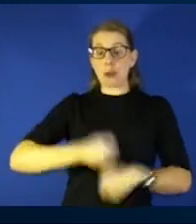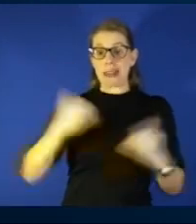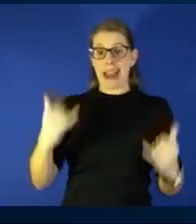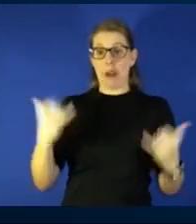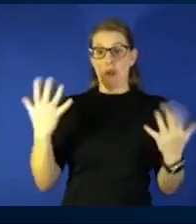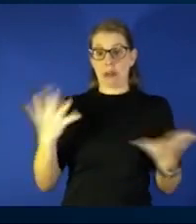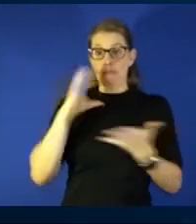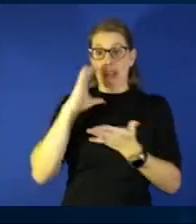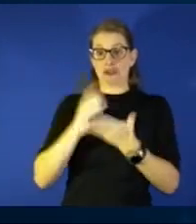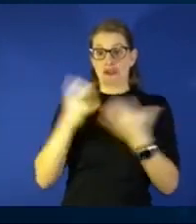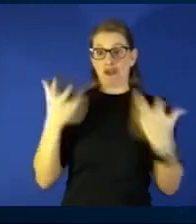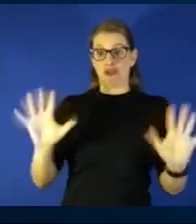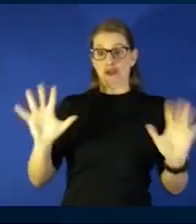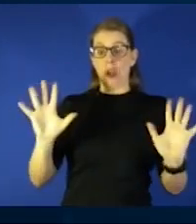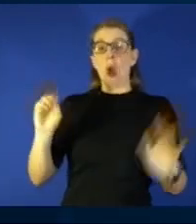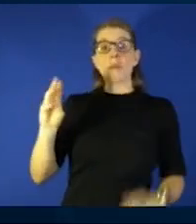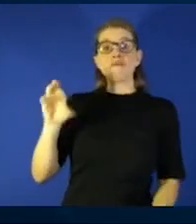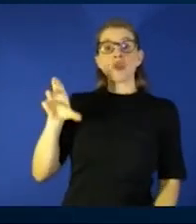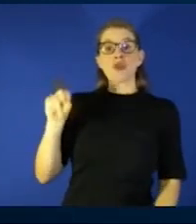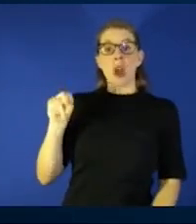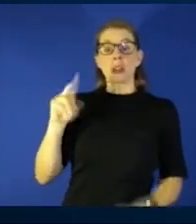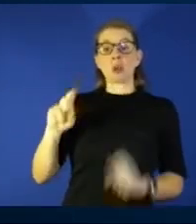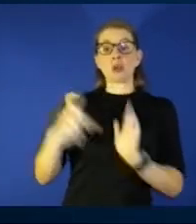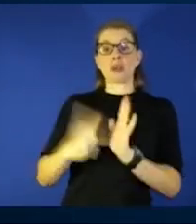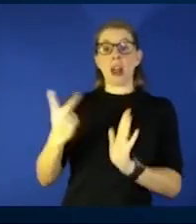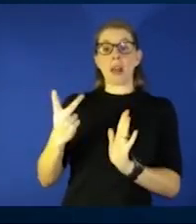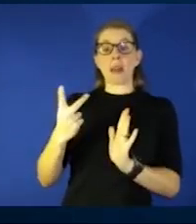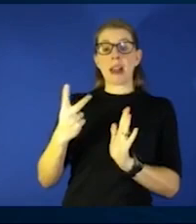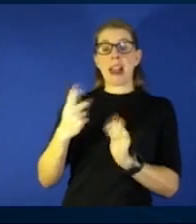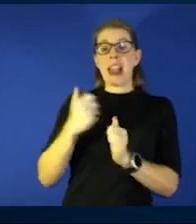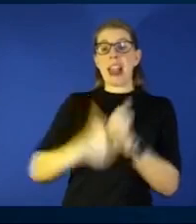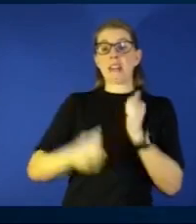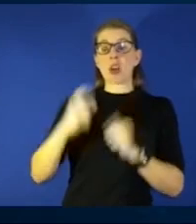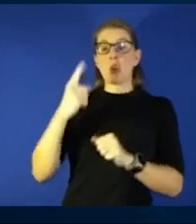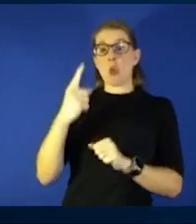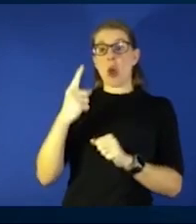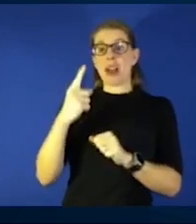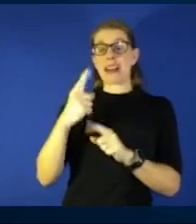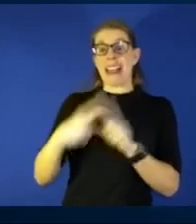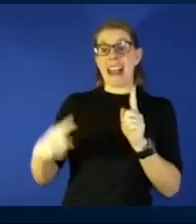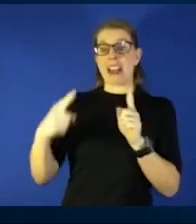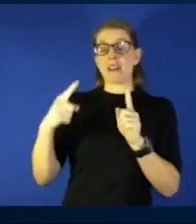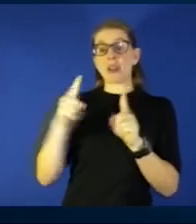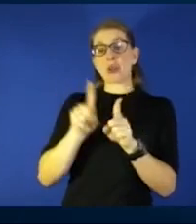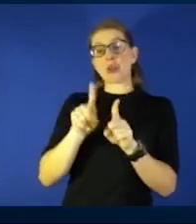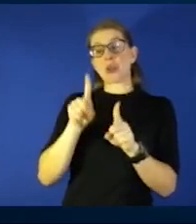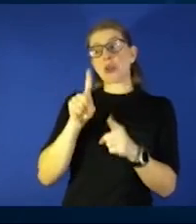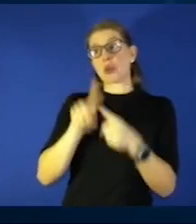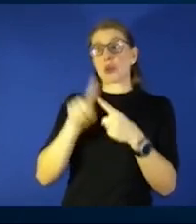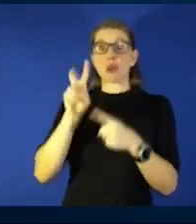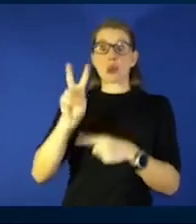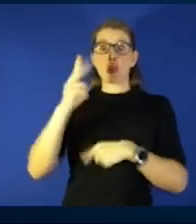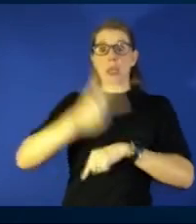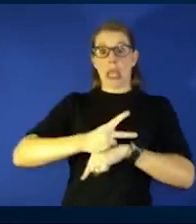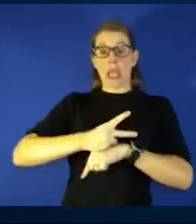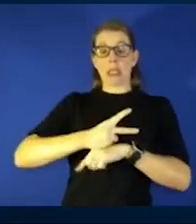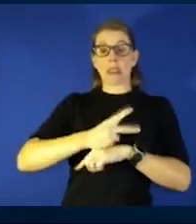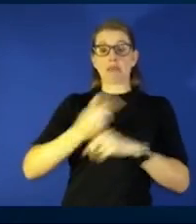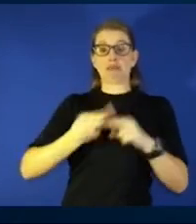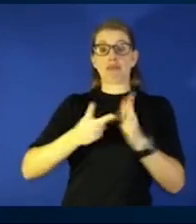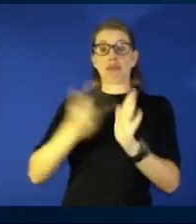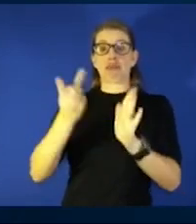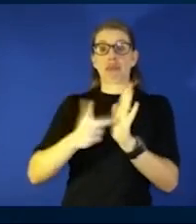Omicron variant is supposed to double about every one and a half to two days so if you look at that back on the